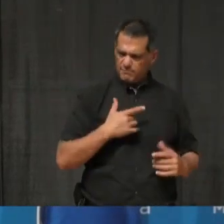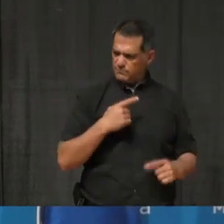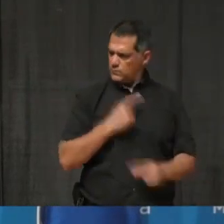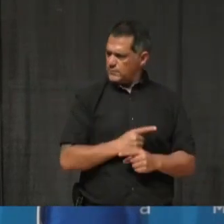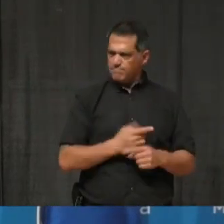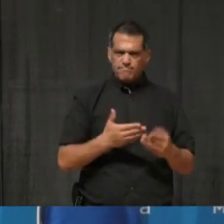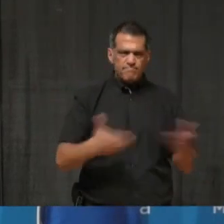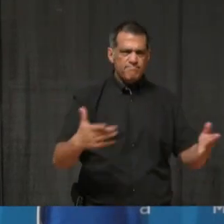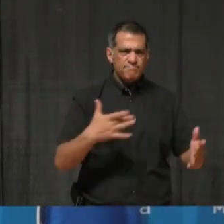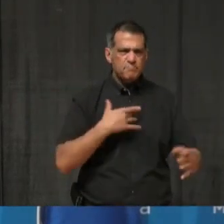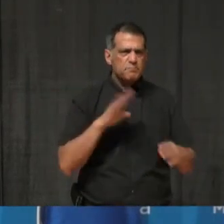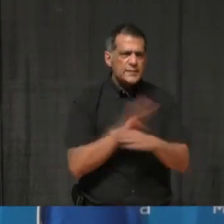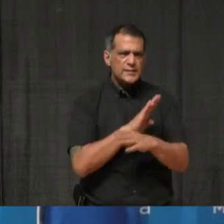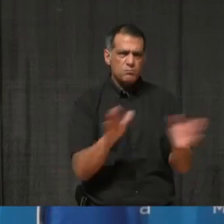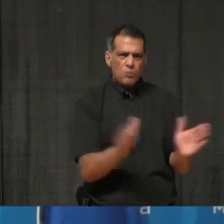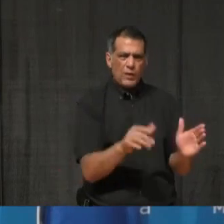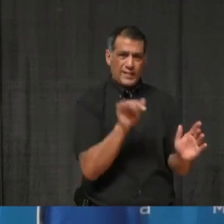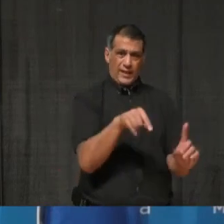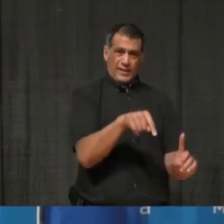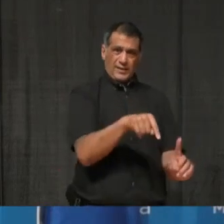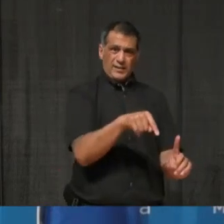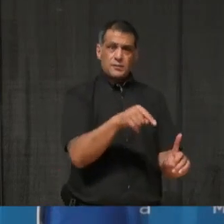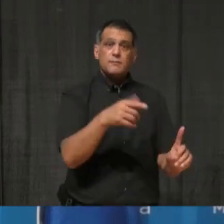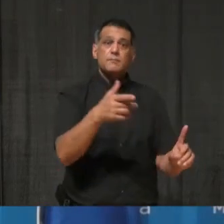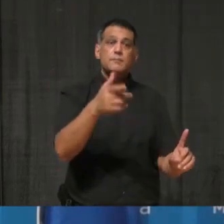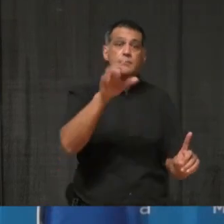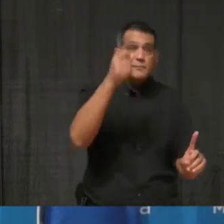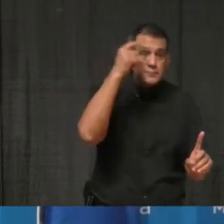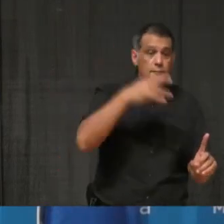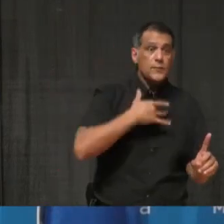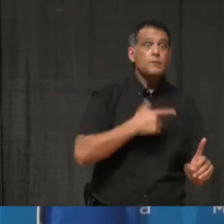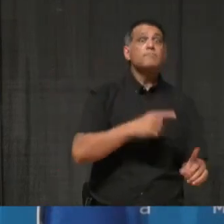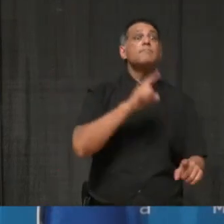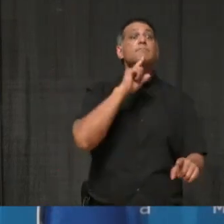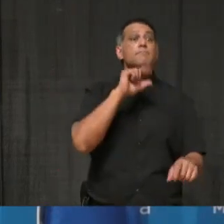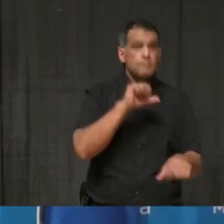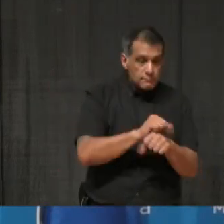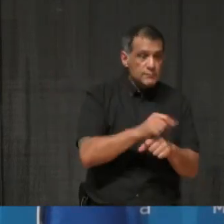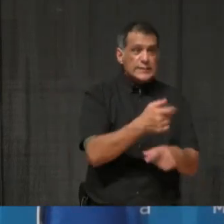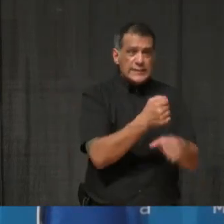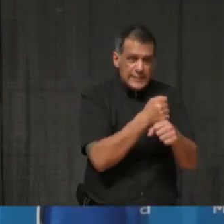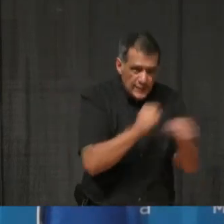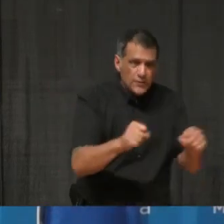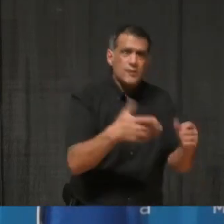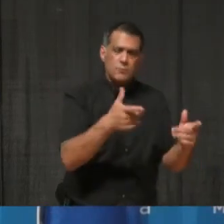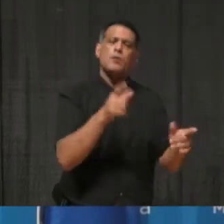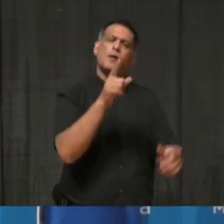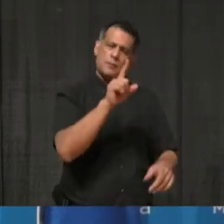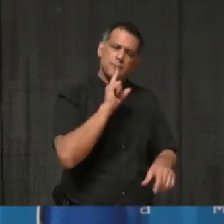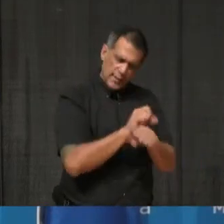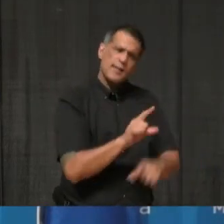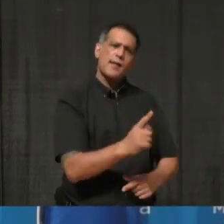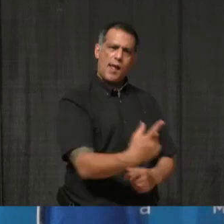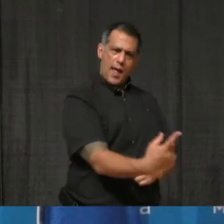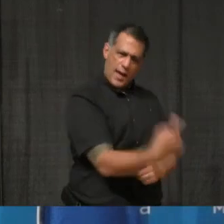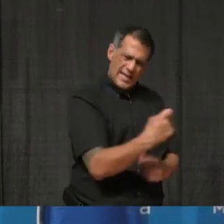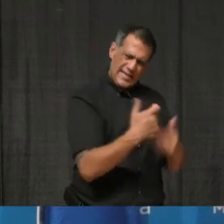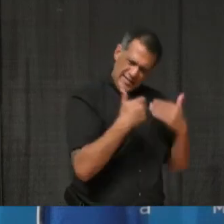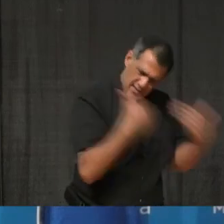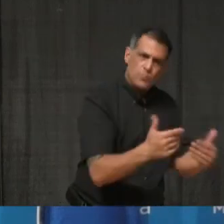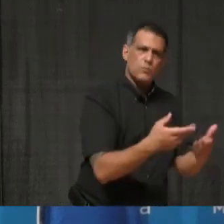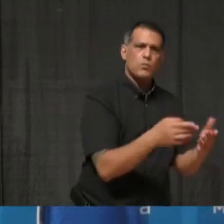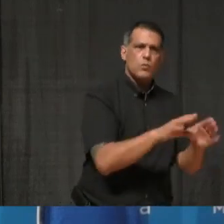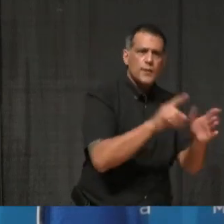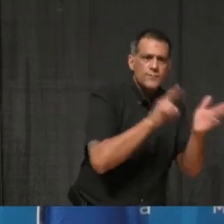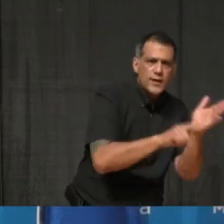will ask for capacity limitations when the time is right, when things are safer. And I was very, very pleased with the results of this